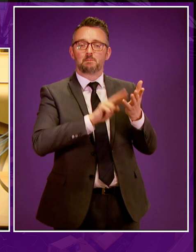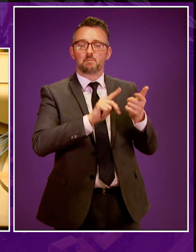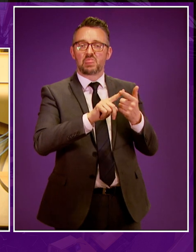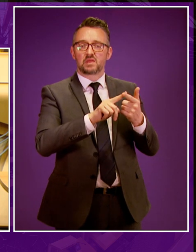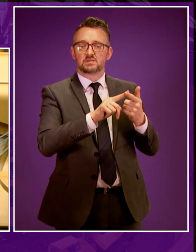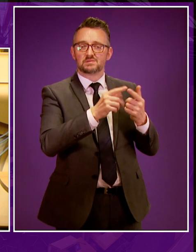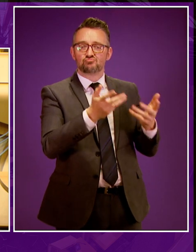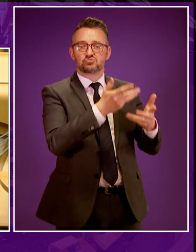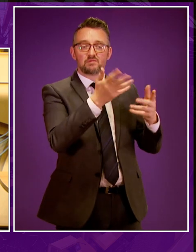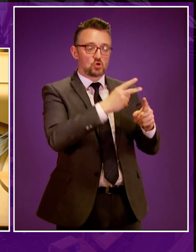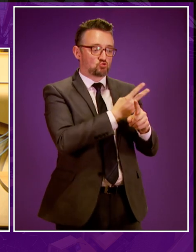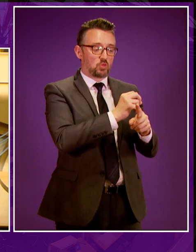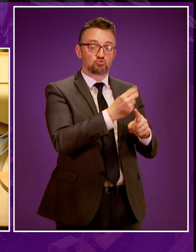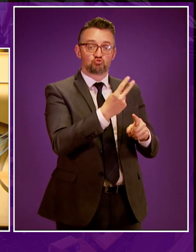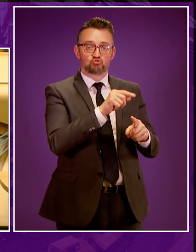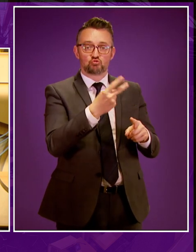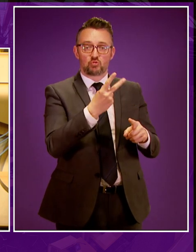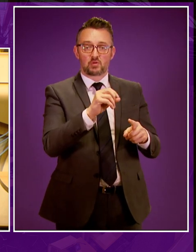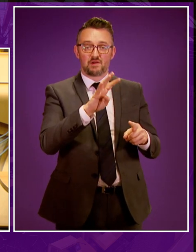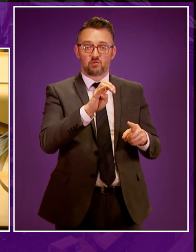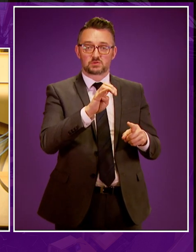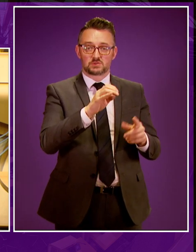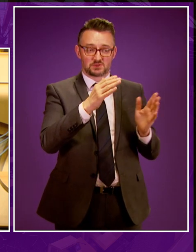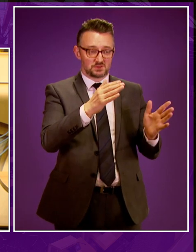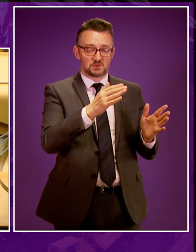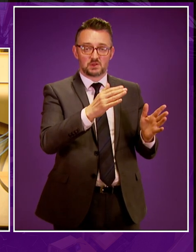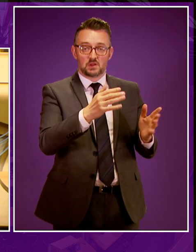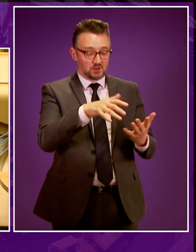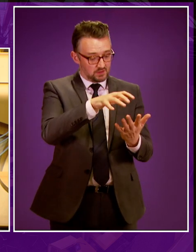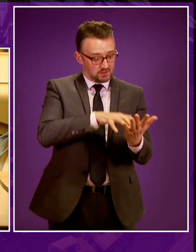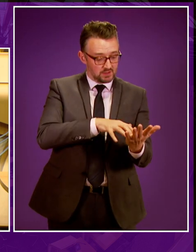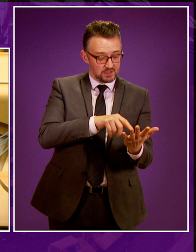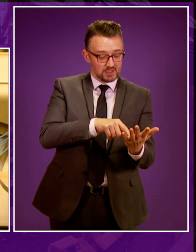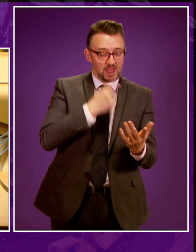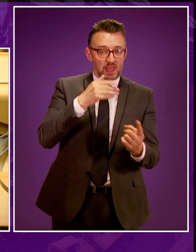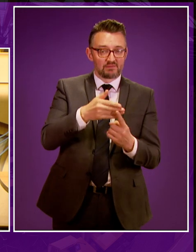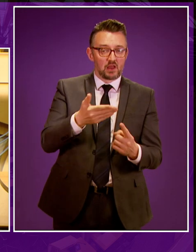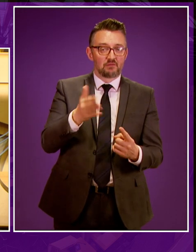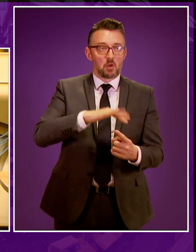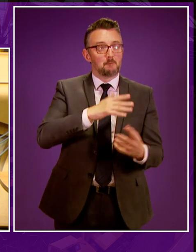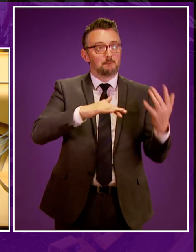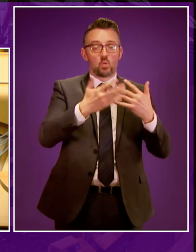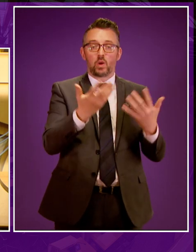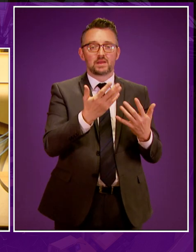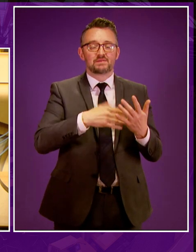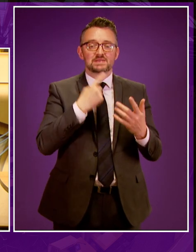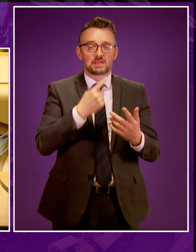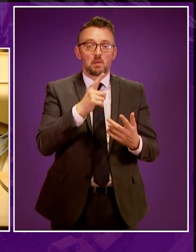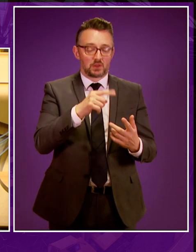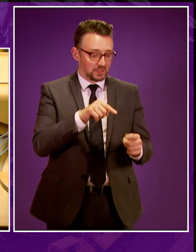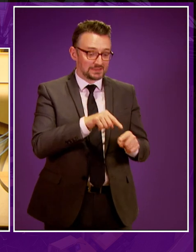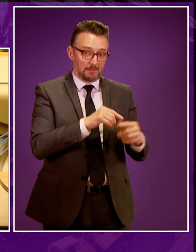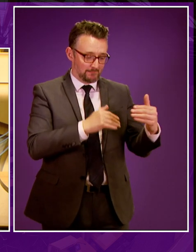2002 and 2014 in the US. Although the paper does not attempt to identify the source of methane, this period